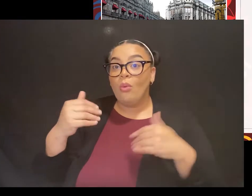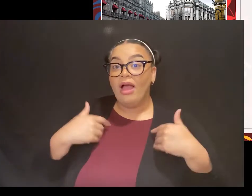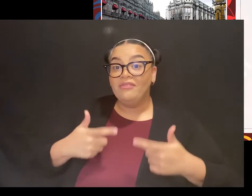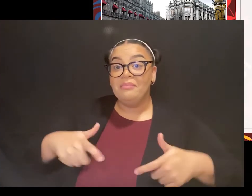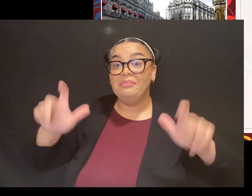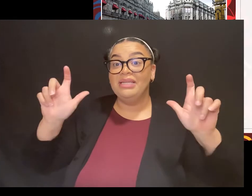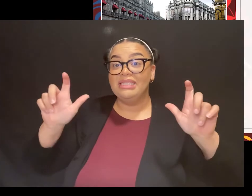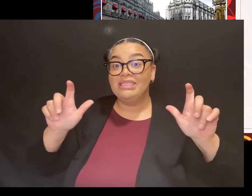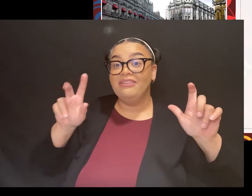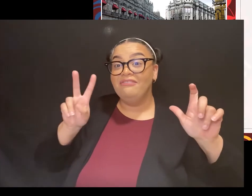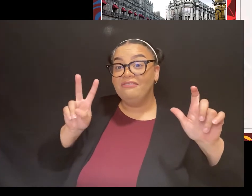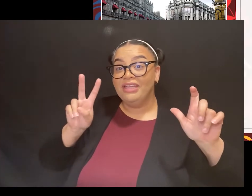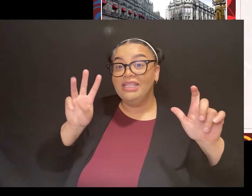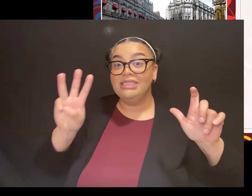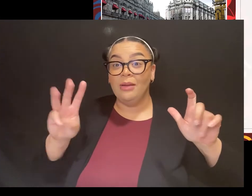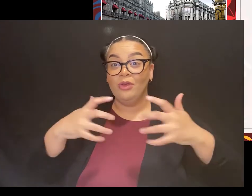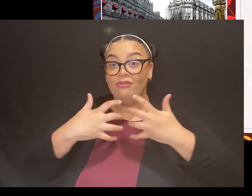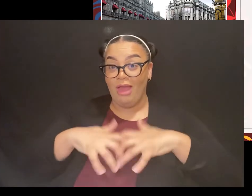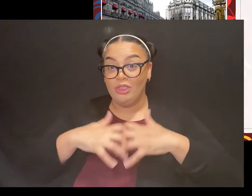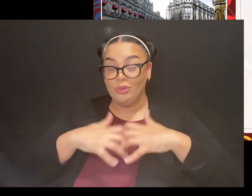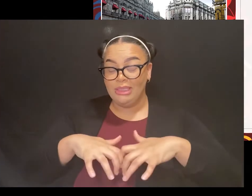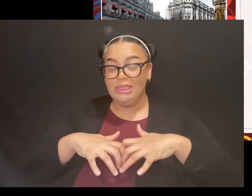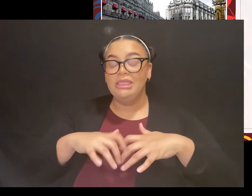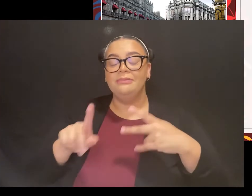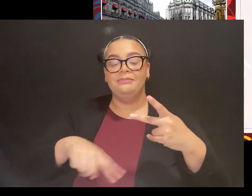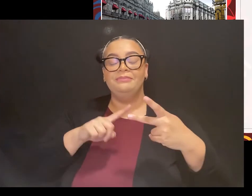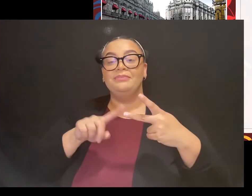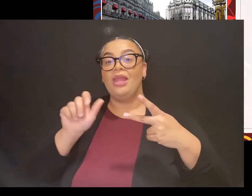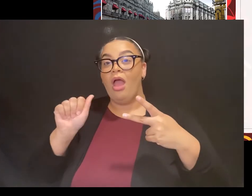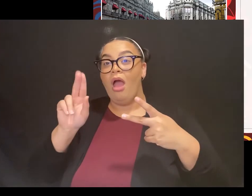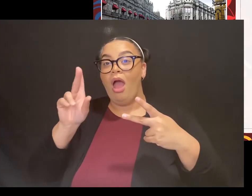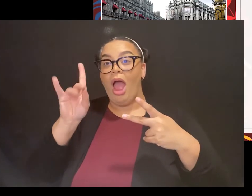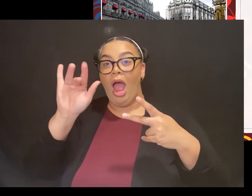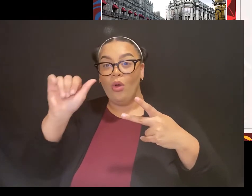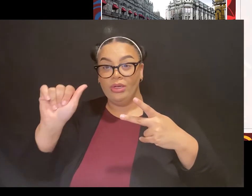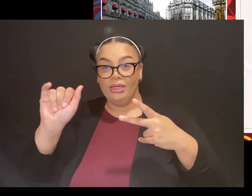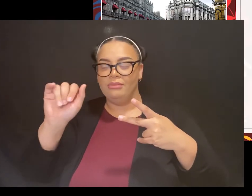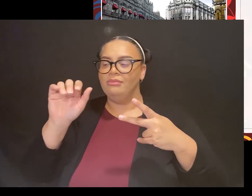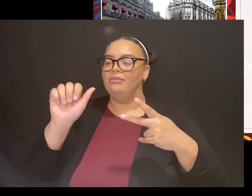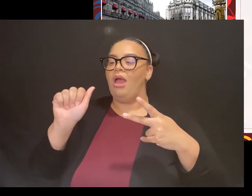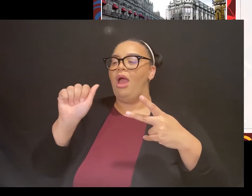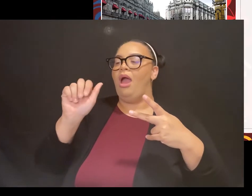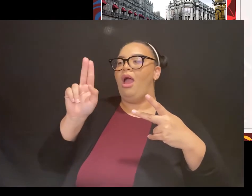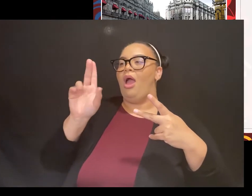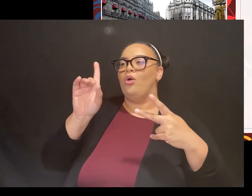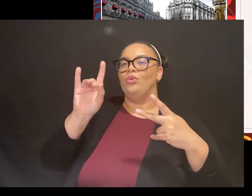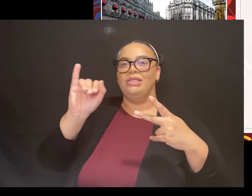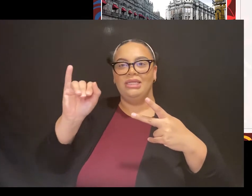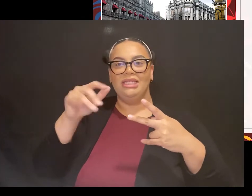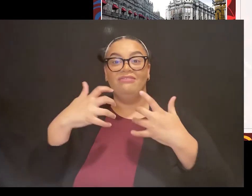they have an Audi factory as well. So the city really thrives on industry.